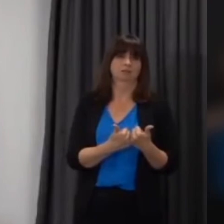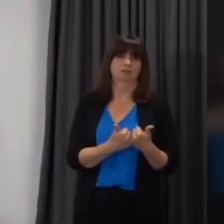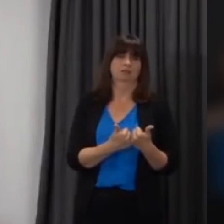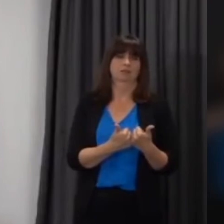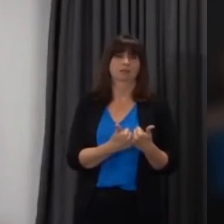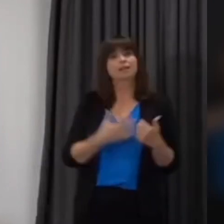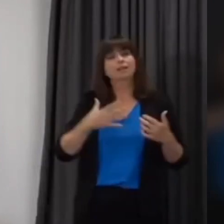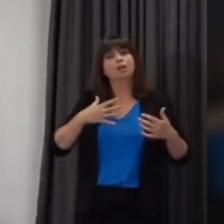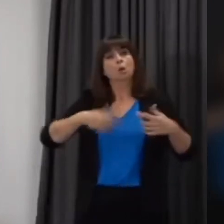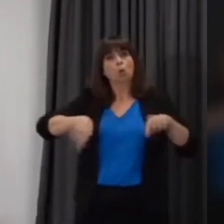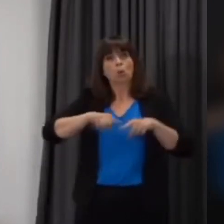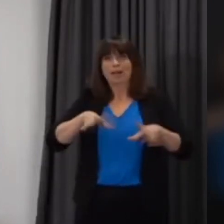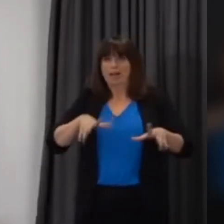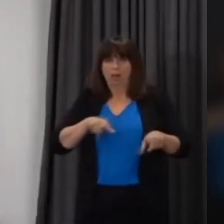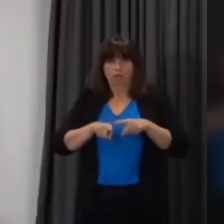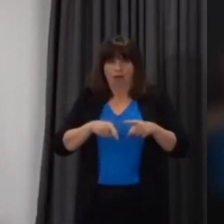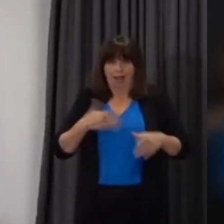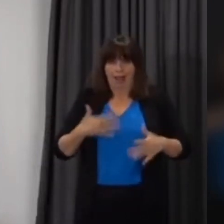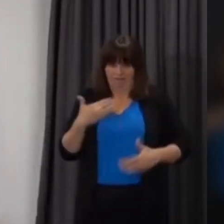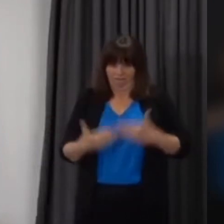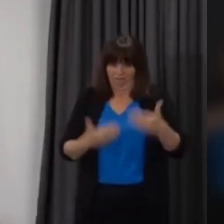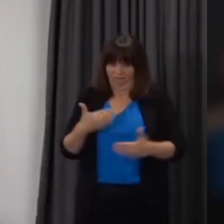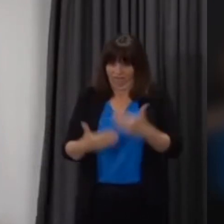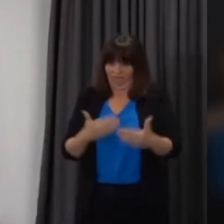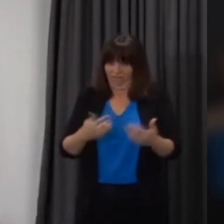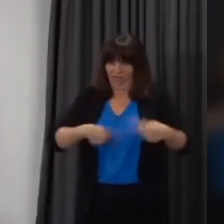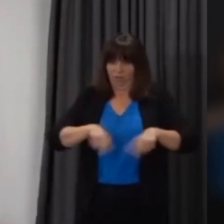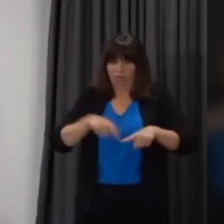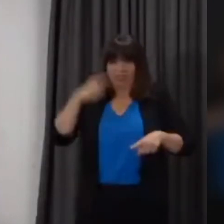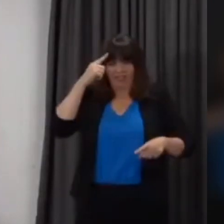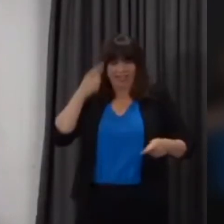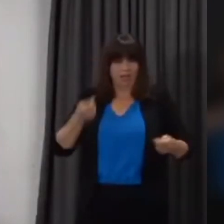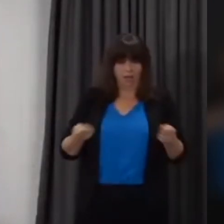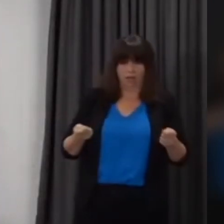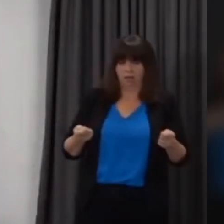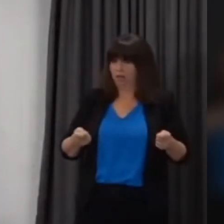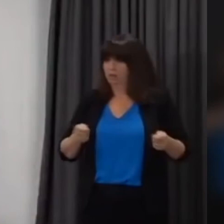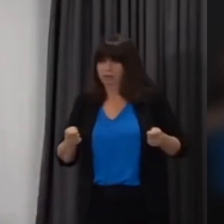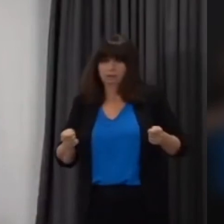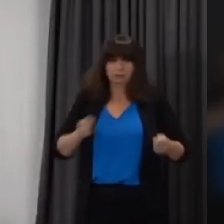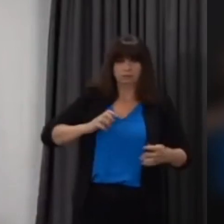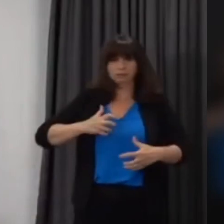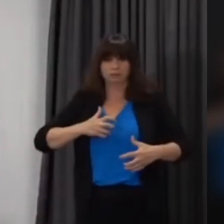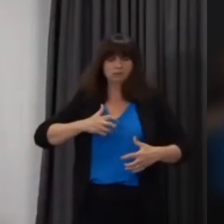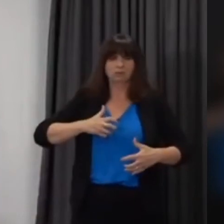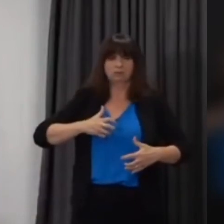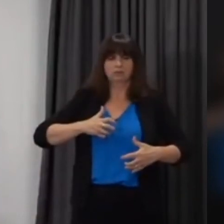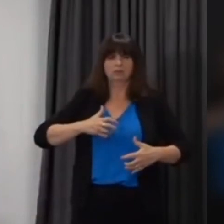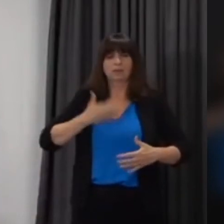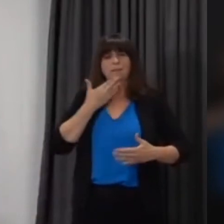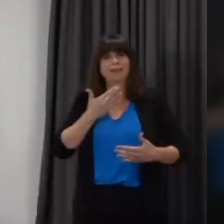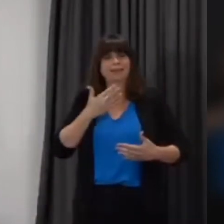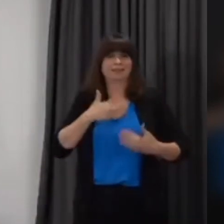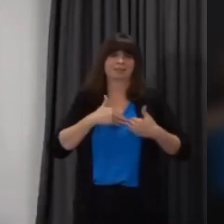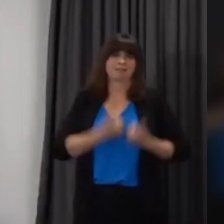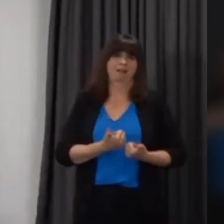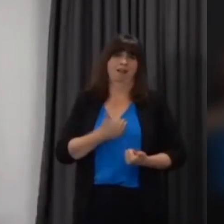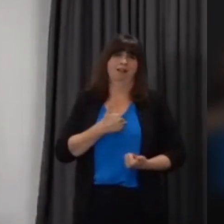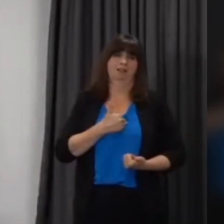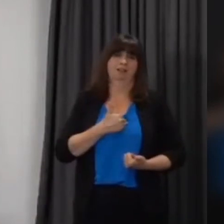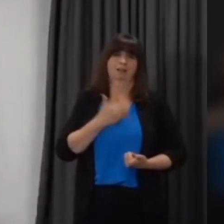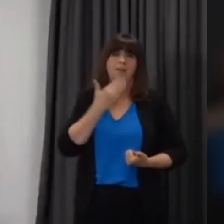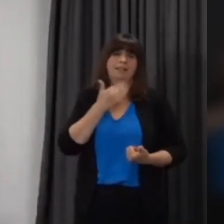lives look like we could always do with remembering to be a little bit kind and not to make assumptions if you see that child in the shop